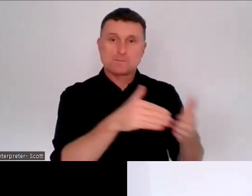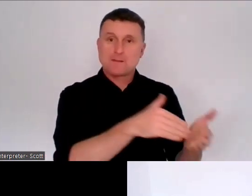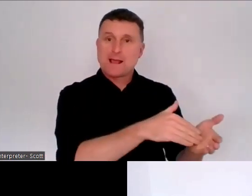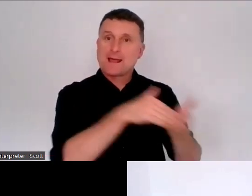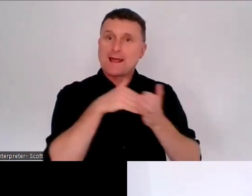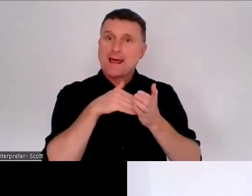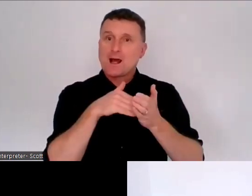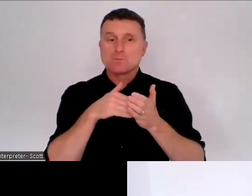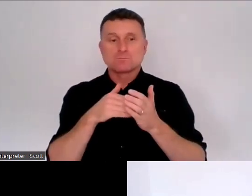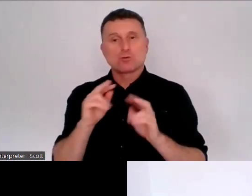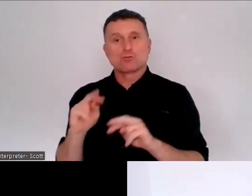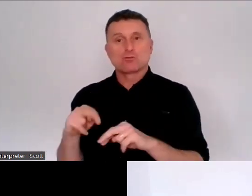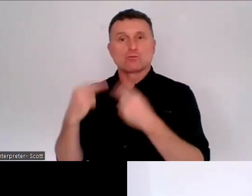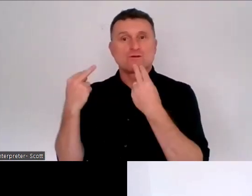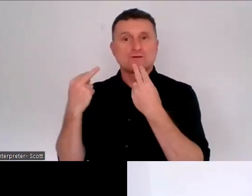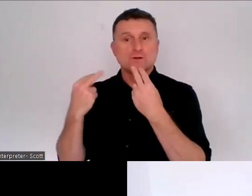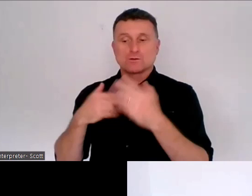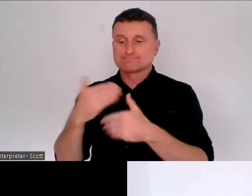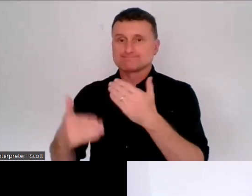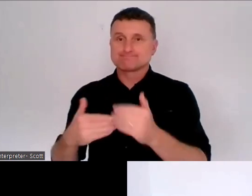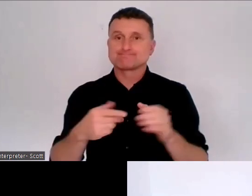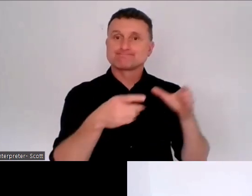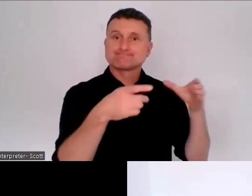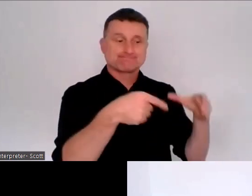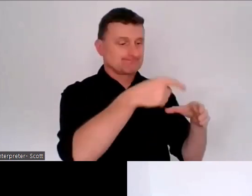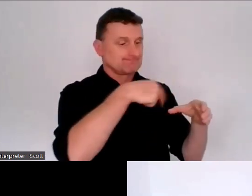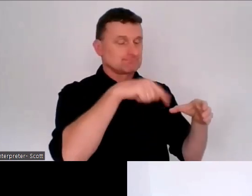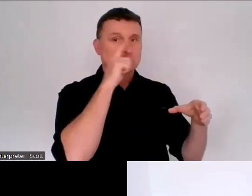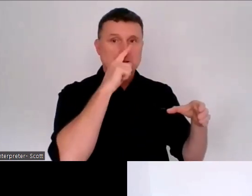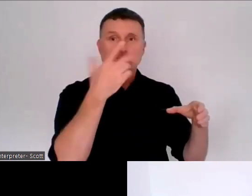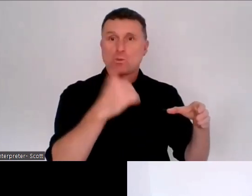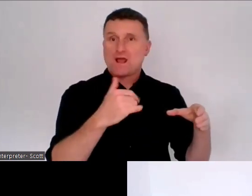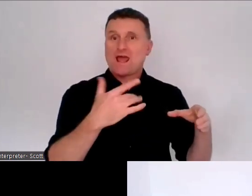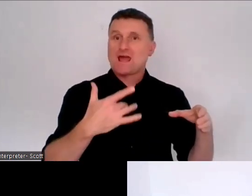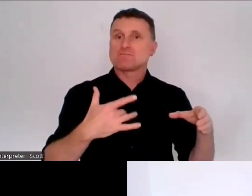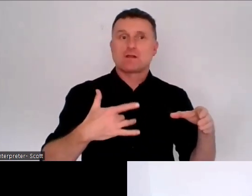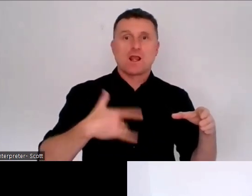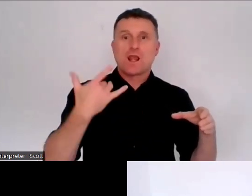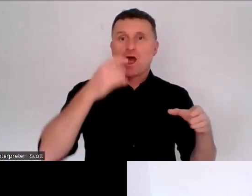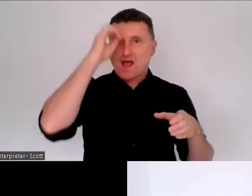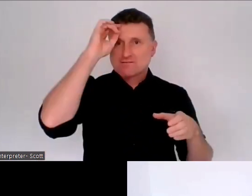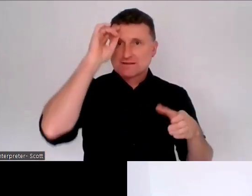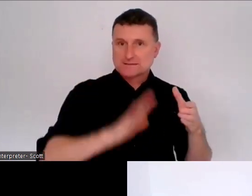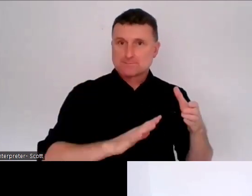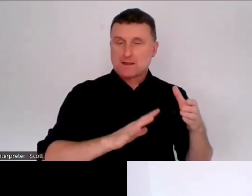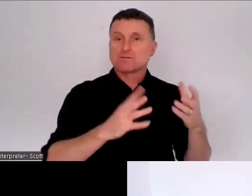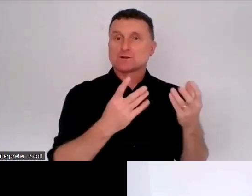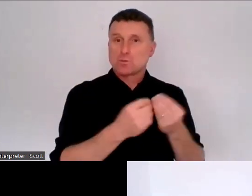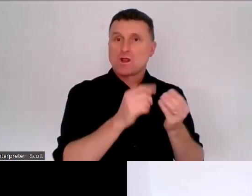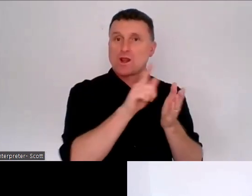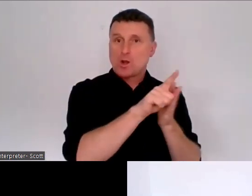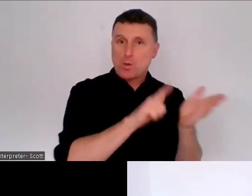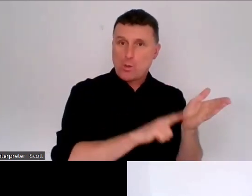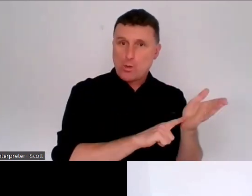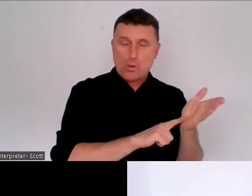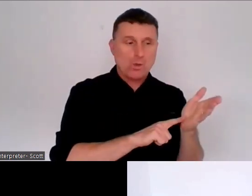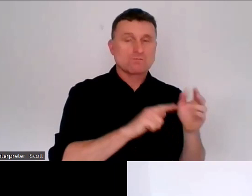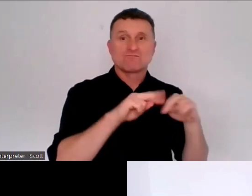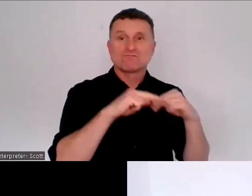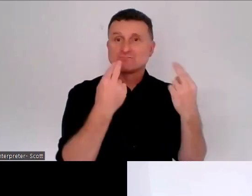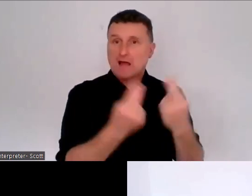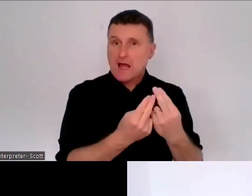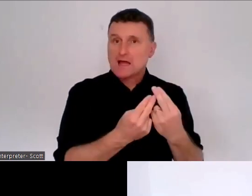of people with personal lived experience of the law and practice in this area, as well as Farno members and carers.